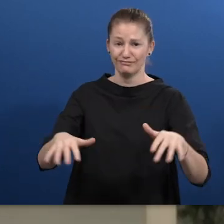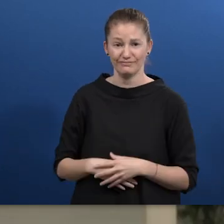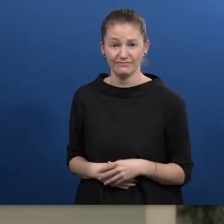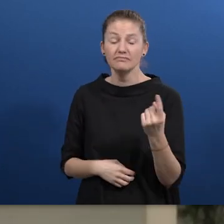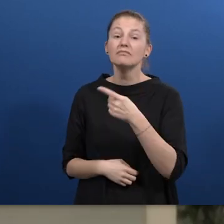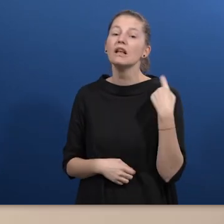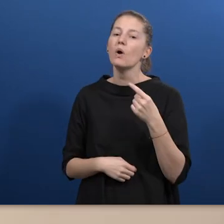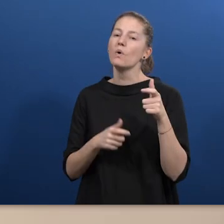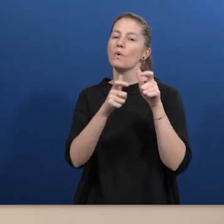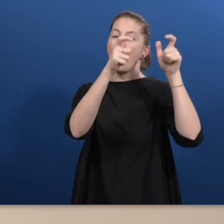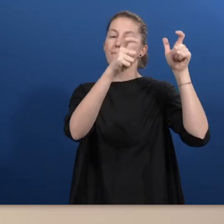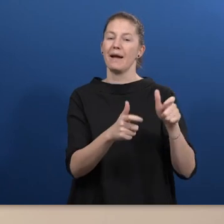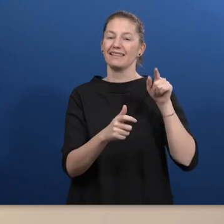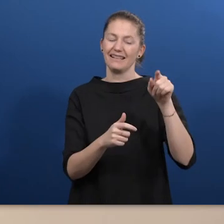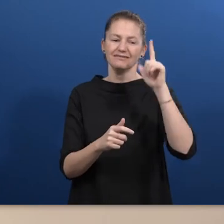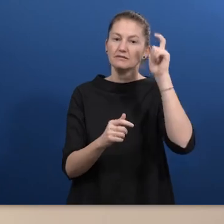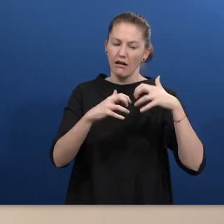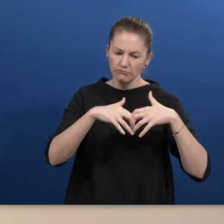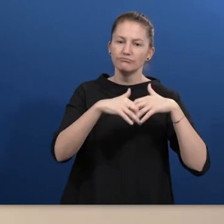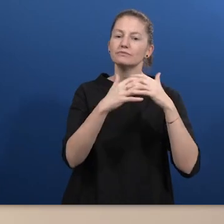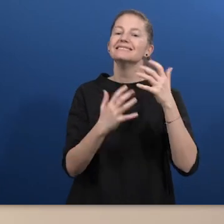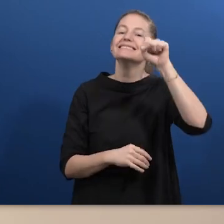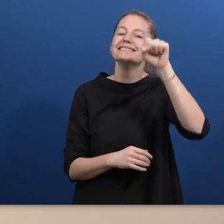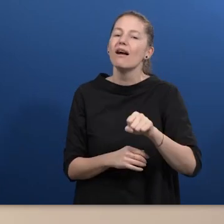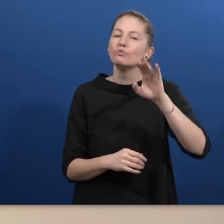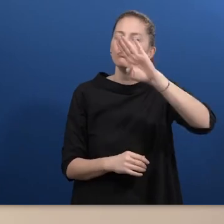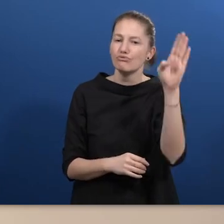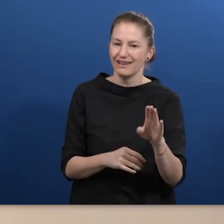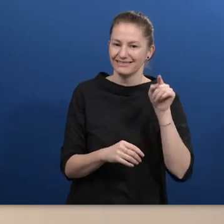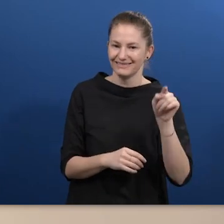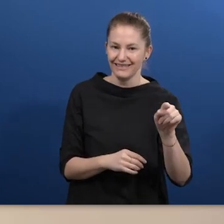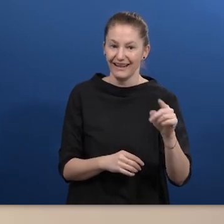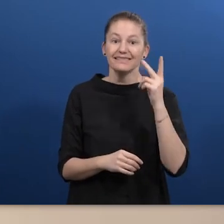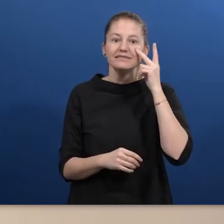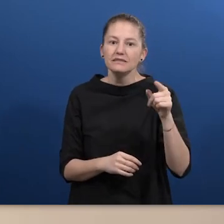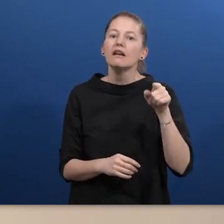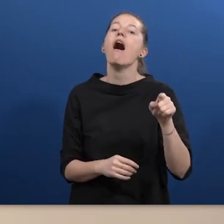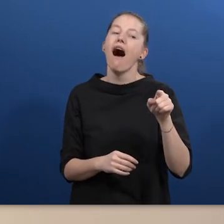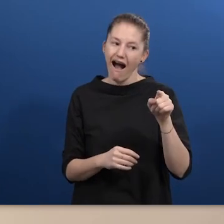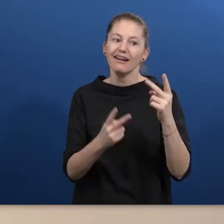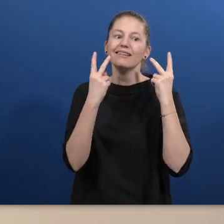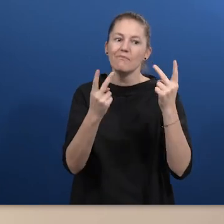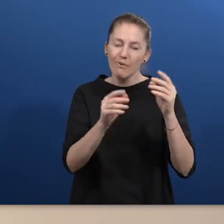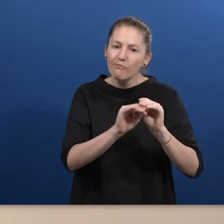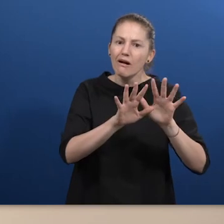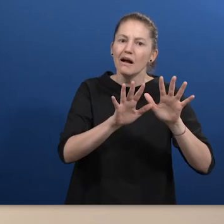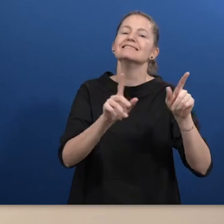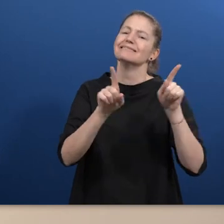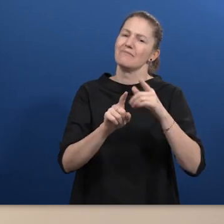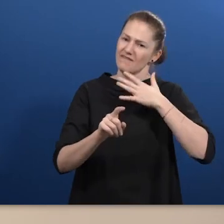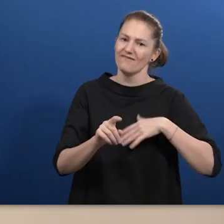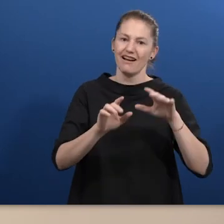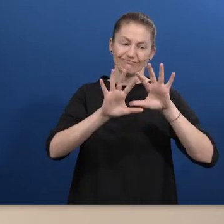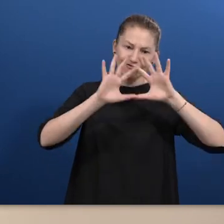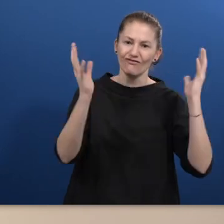create impact all over a continental country. So we developed a technology with an algorithm that we are